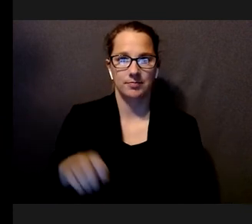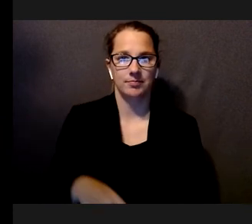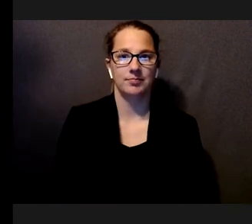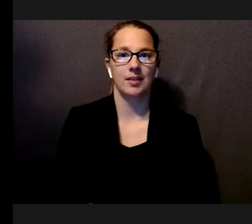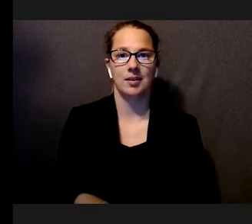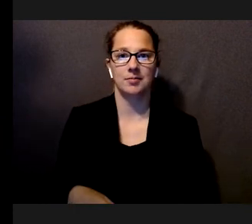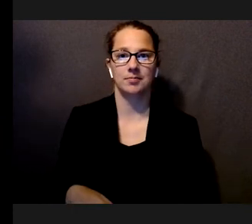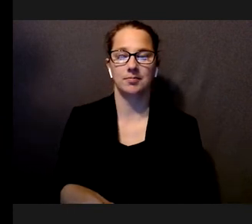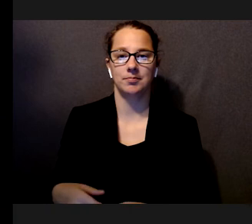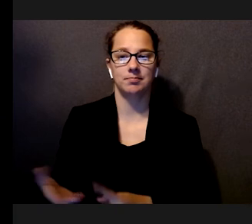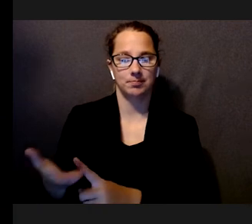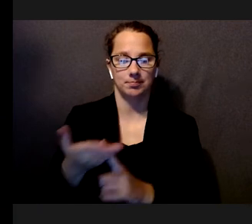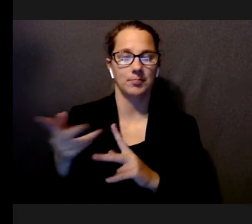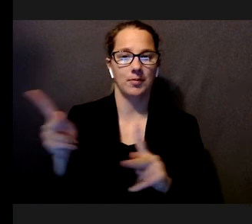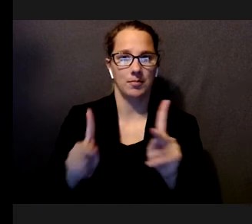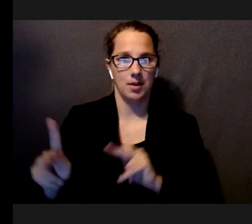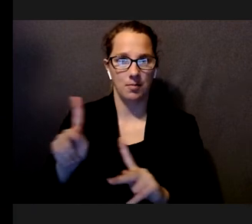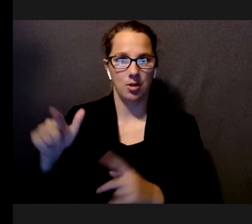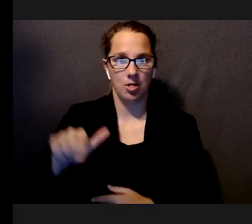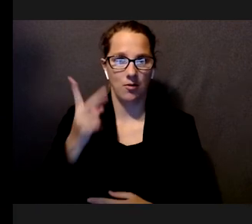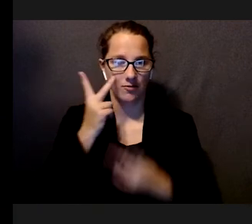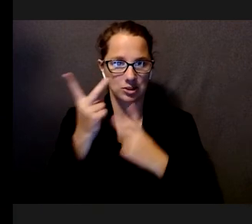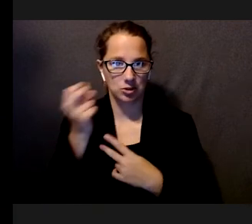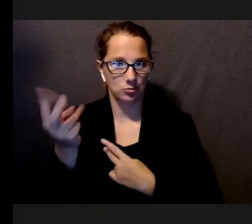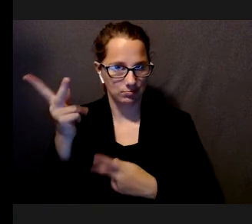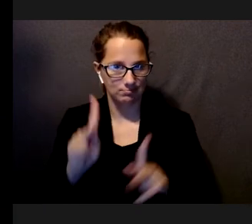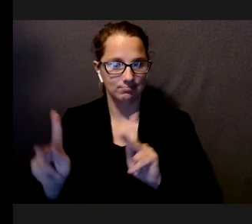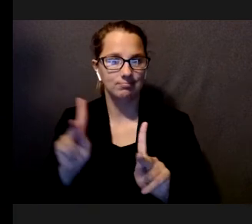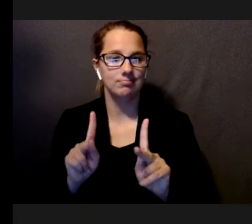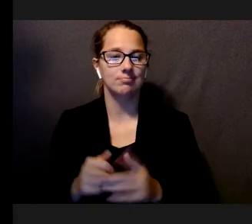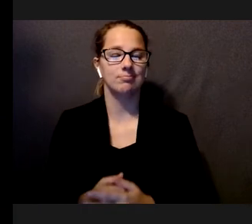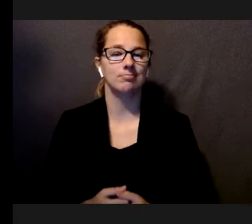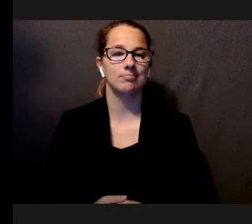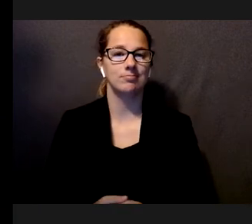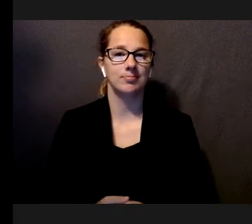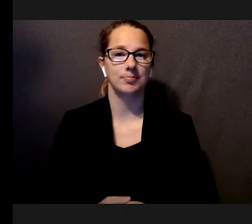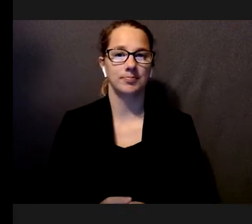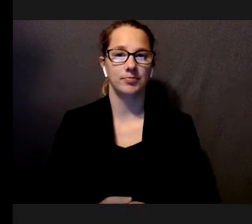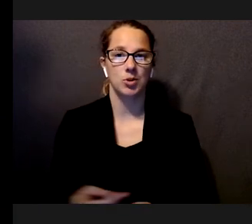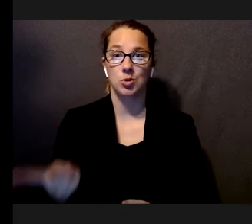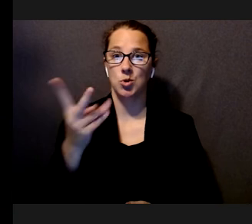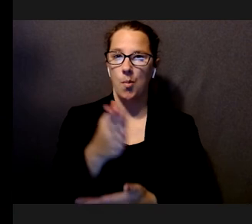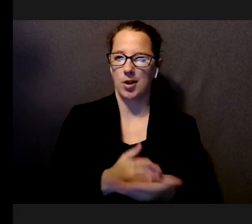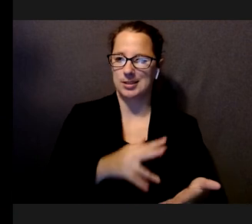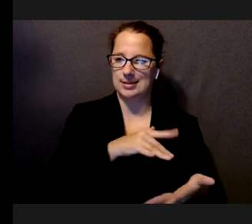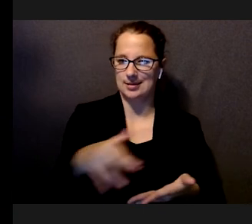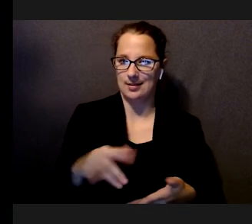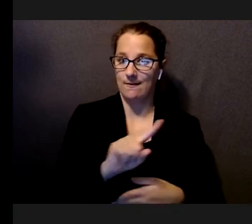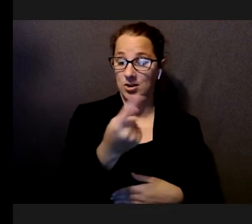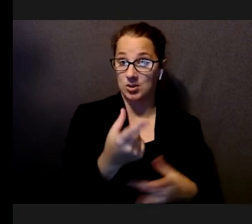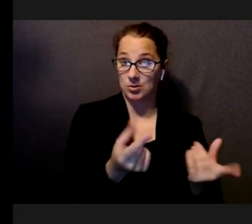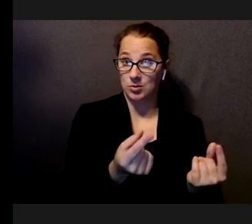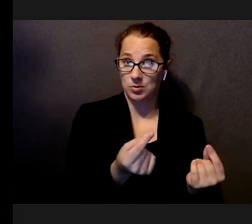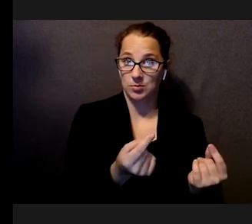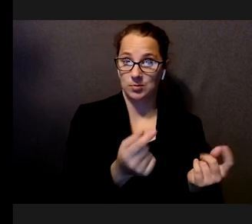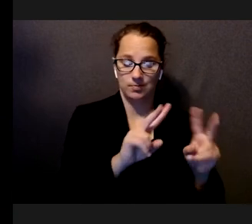participants with low vision. We recruited 12, to be exact. And there were two parts to the study. So, the first thing that